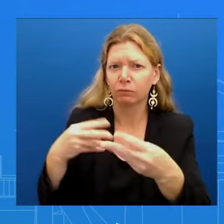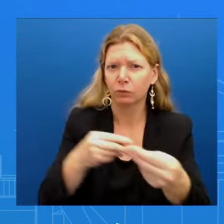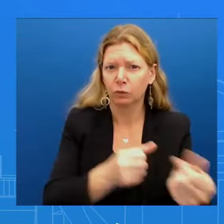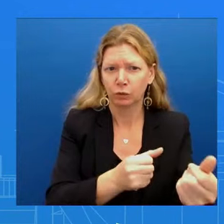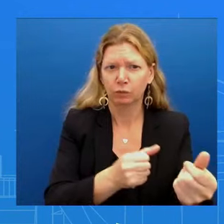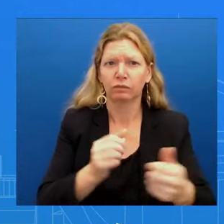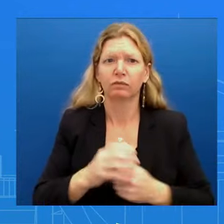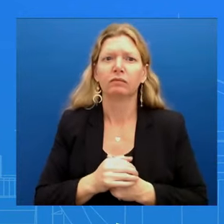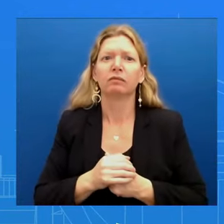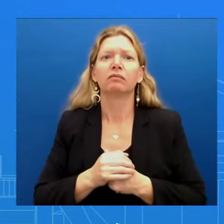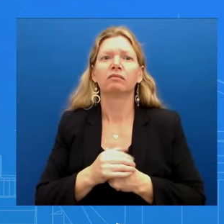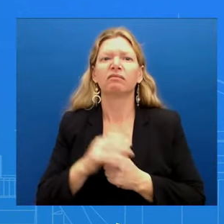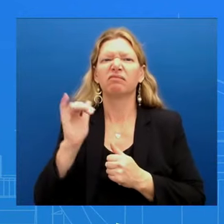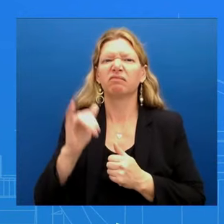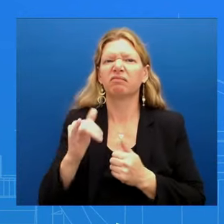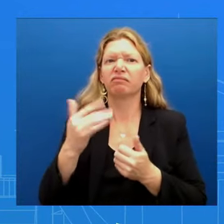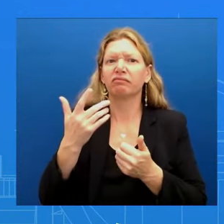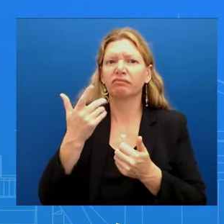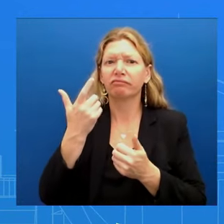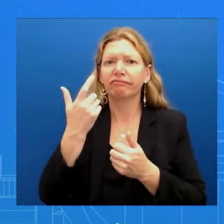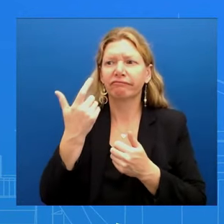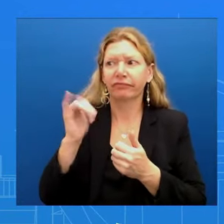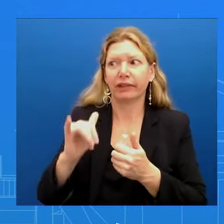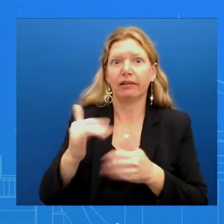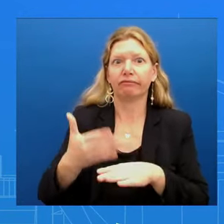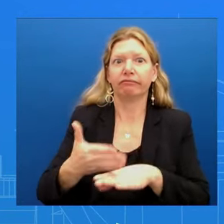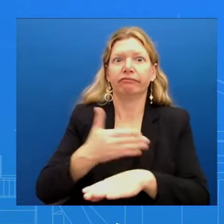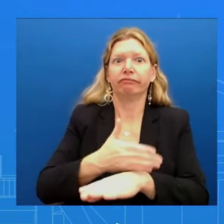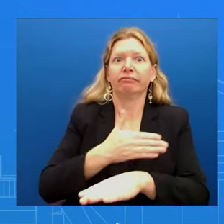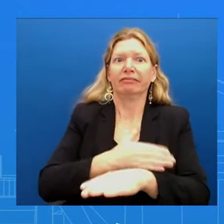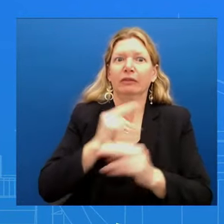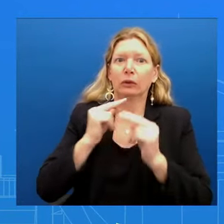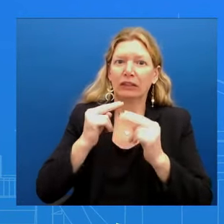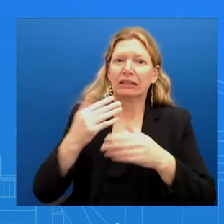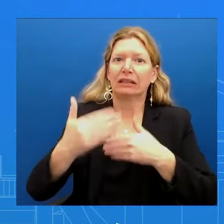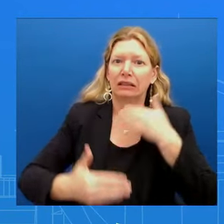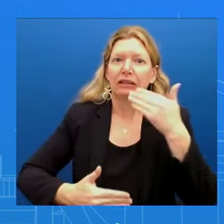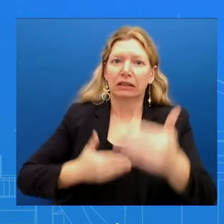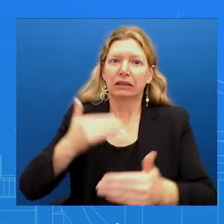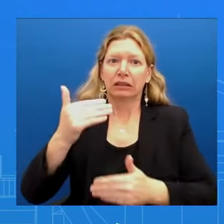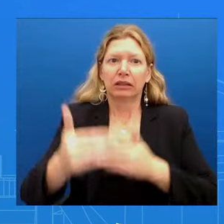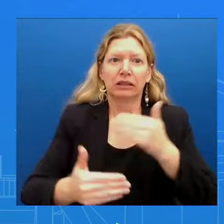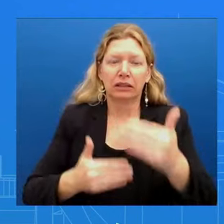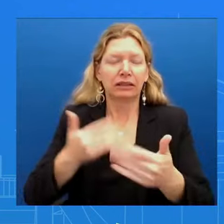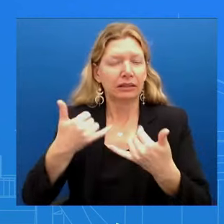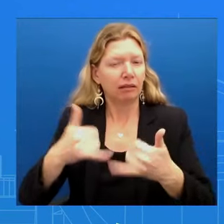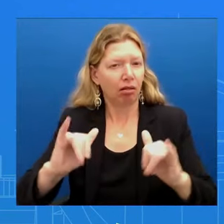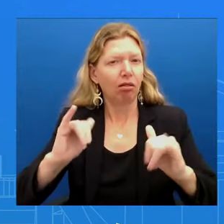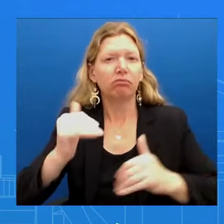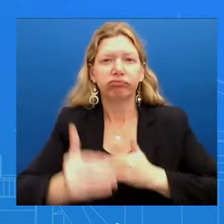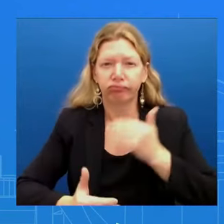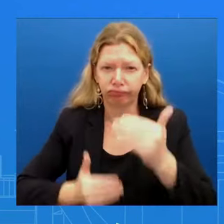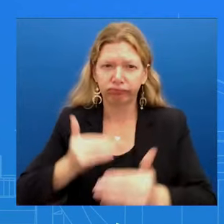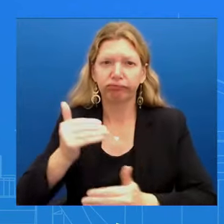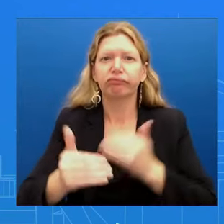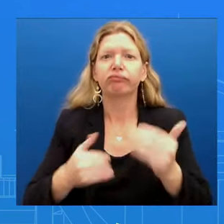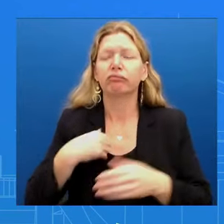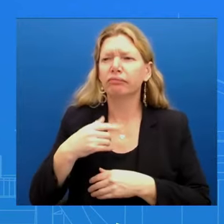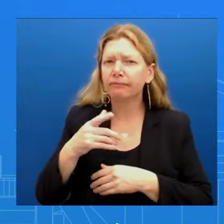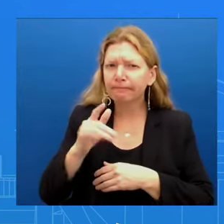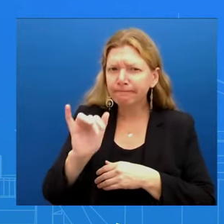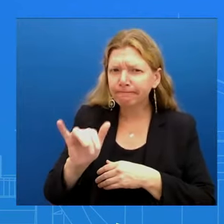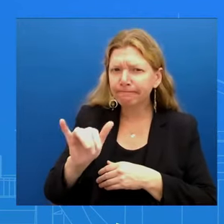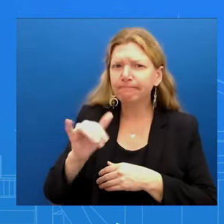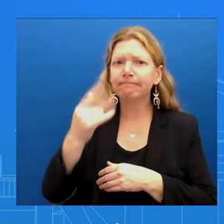now we've also got also seen reports that civilians were killed over the weekend in Rafa due to Israeli operations I can't confirm those